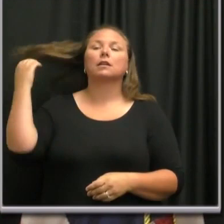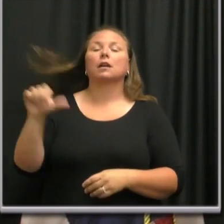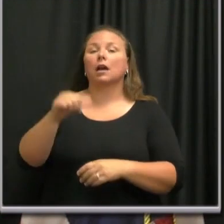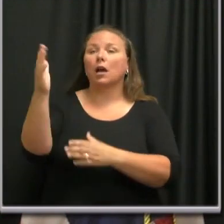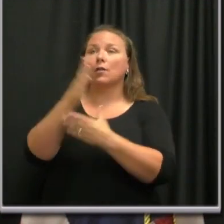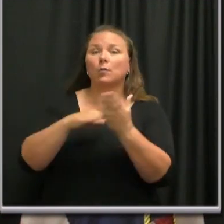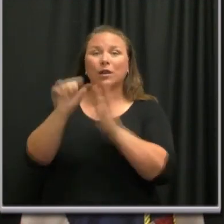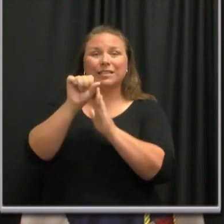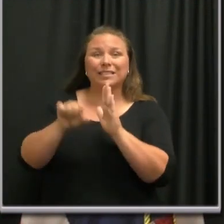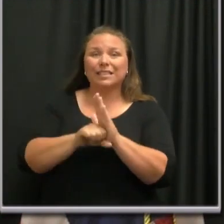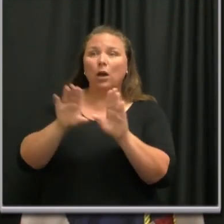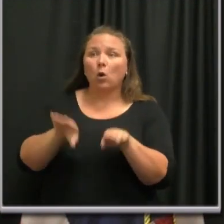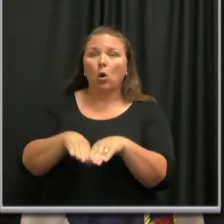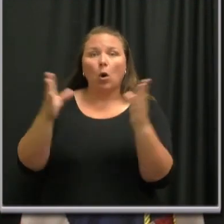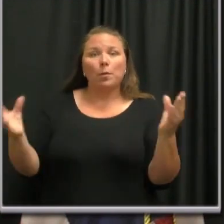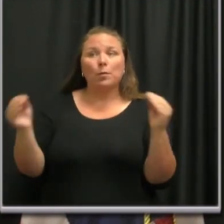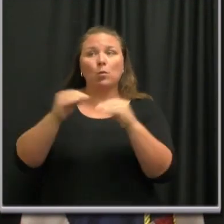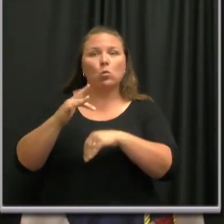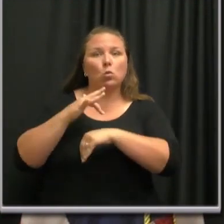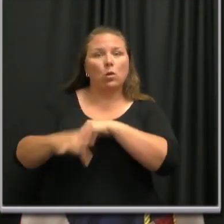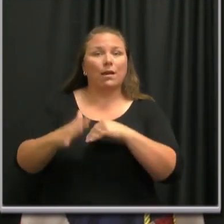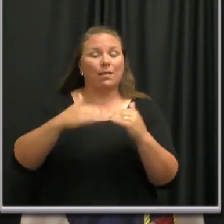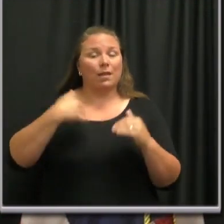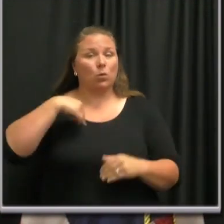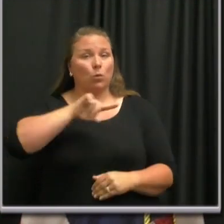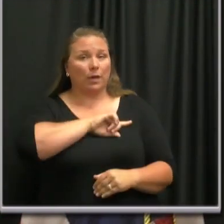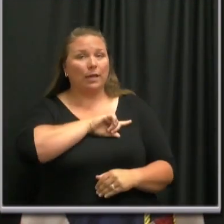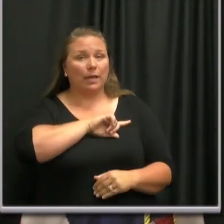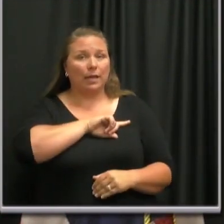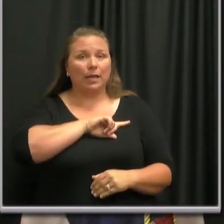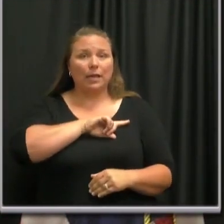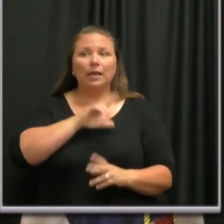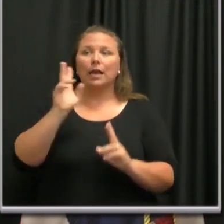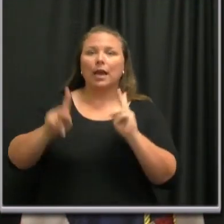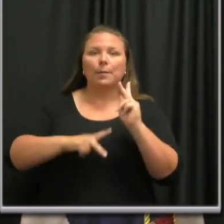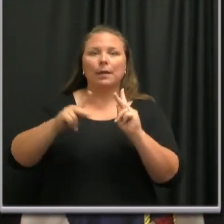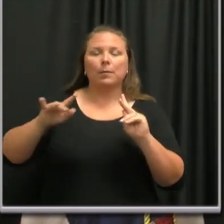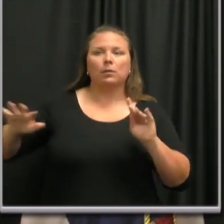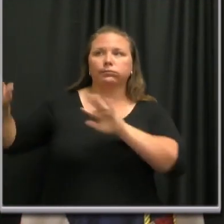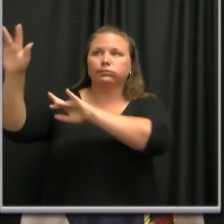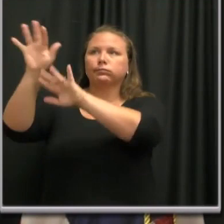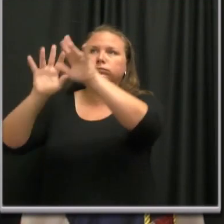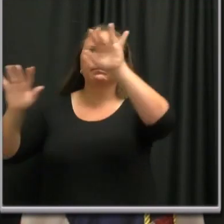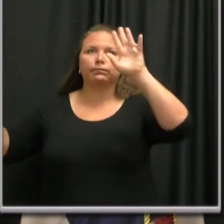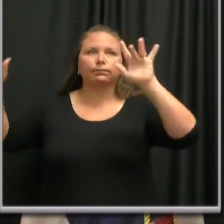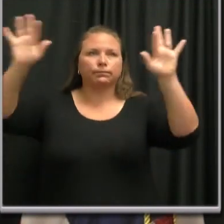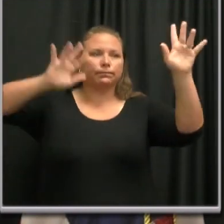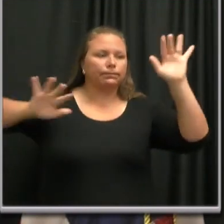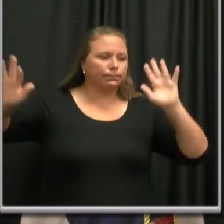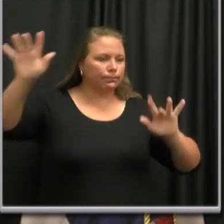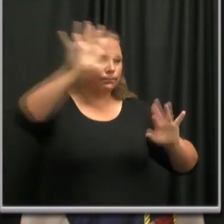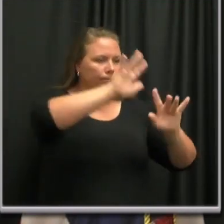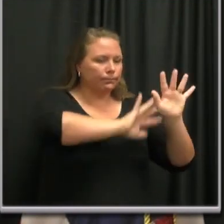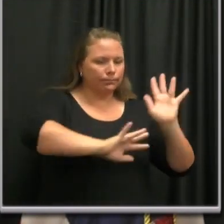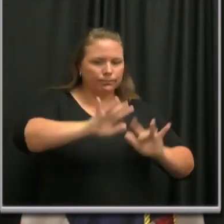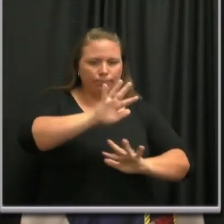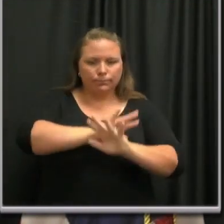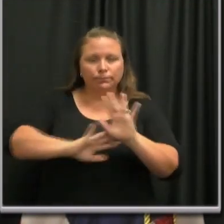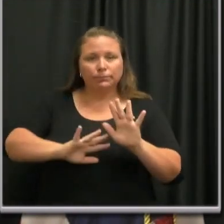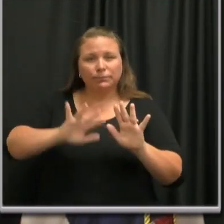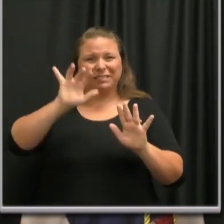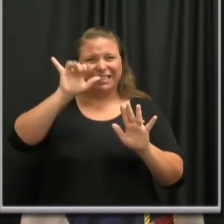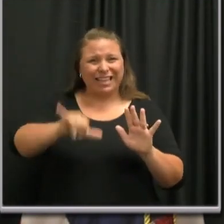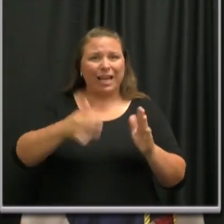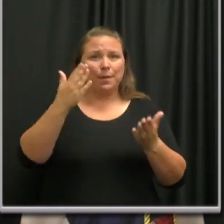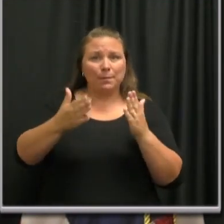opened up much more, much sooner than we did, and people began to move in a different pattern than they were moving in our city, that